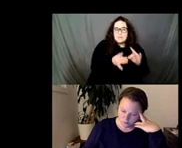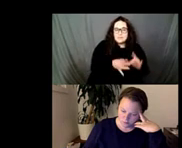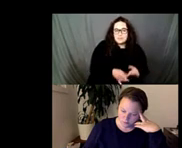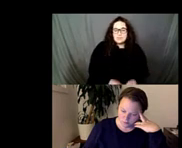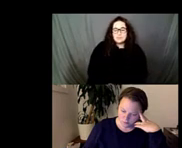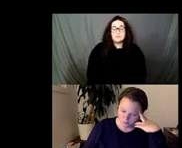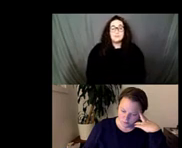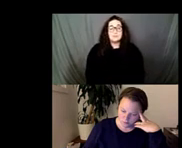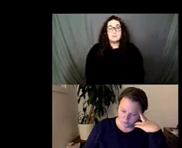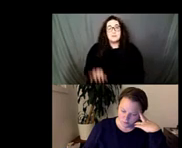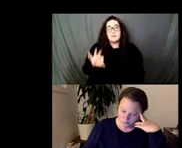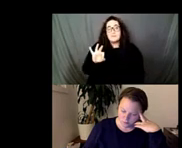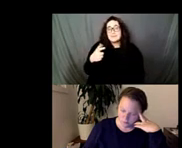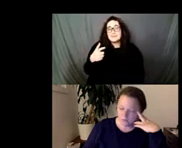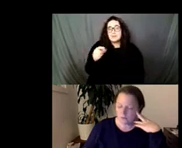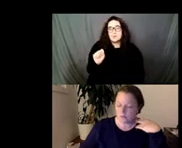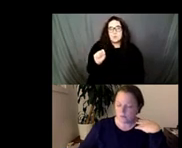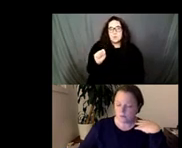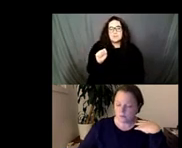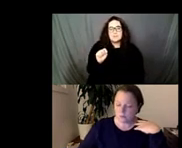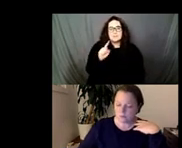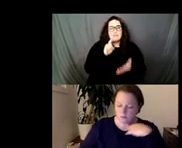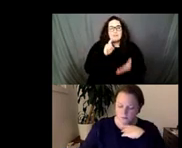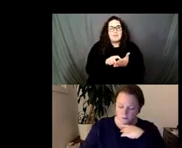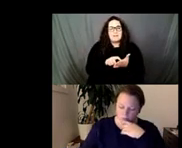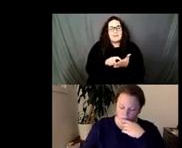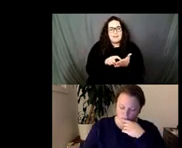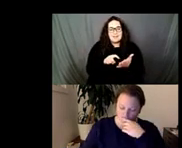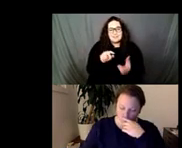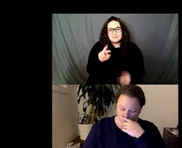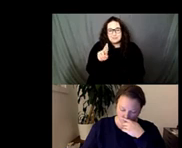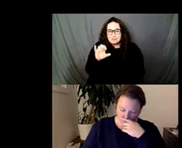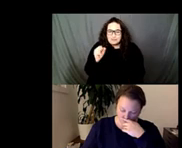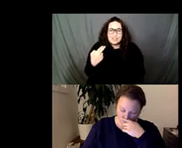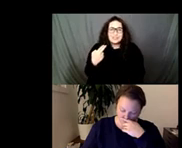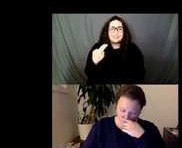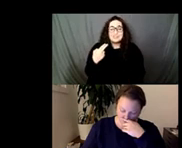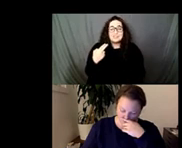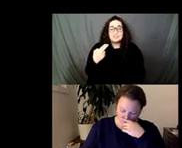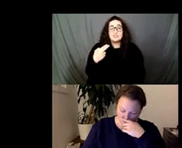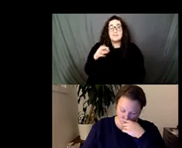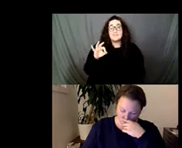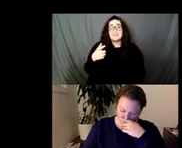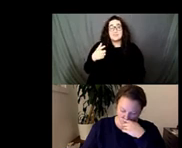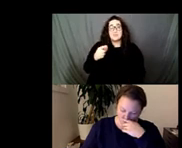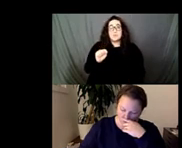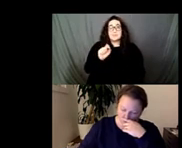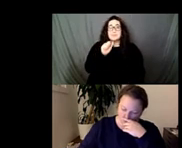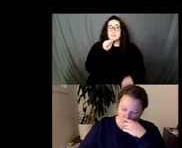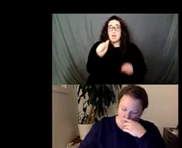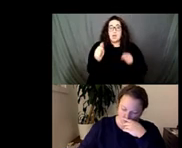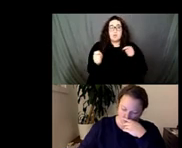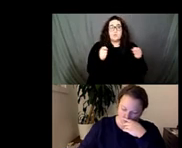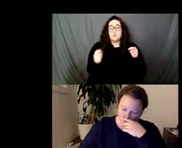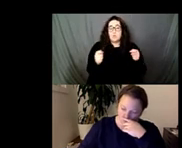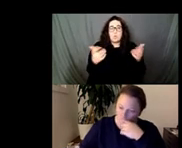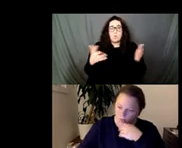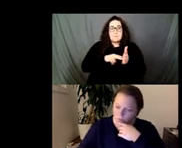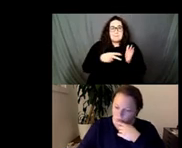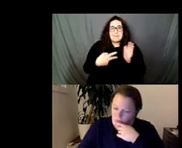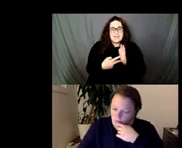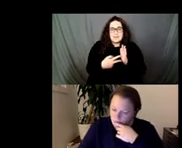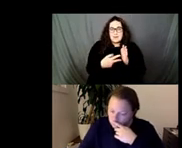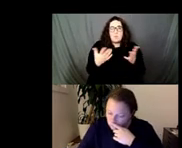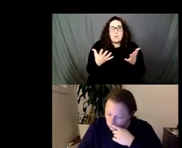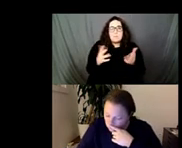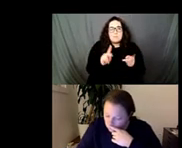spoke about um right that he wasn't interested in controlling the meaning the circulation of meaning um that